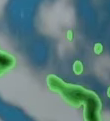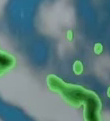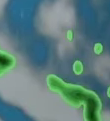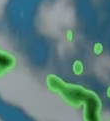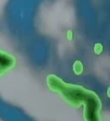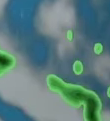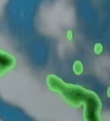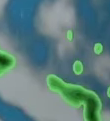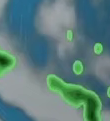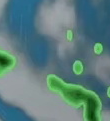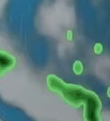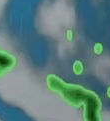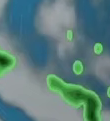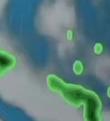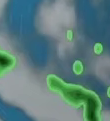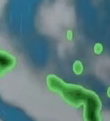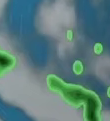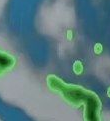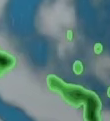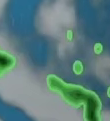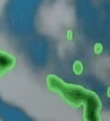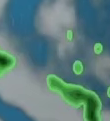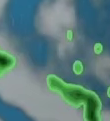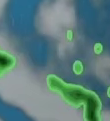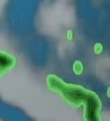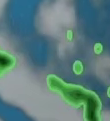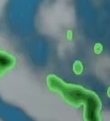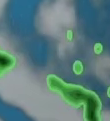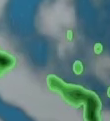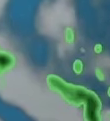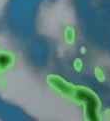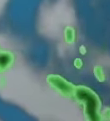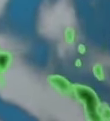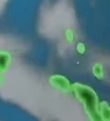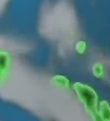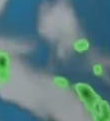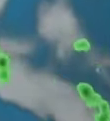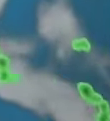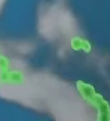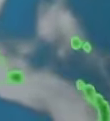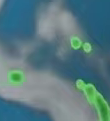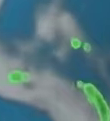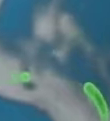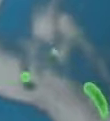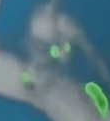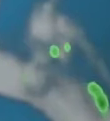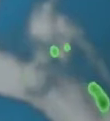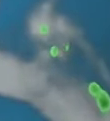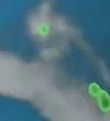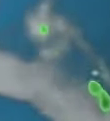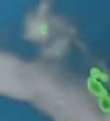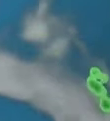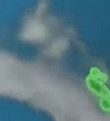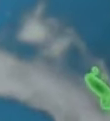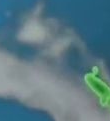down into the eastern Cape And Kwasulu-Natal There will be a bit of rain as well For parts of the south coast And the southern areas of the eastern